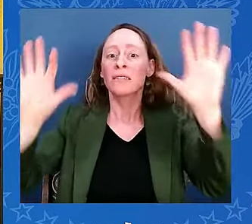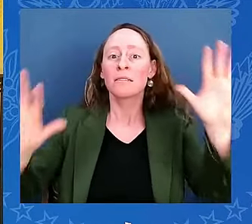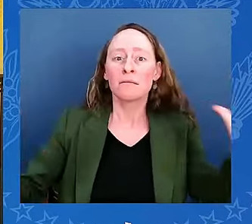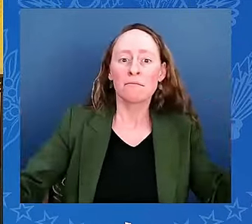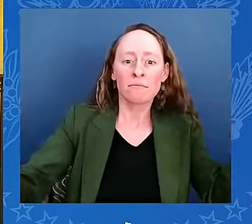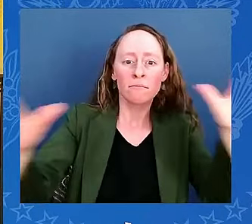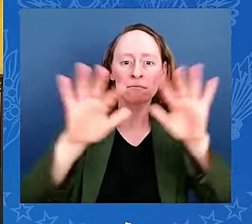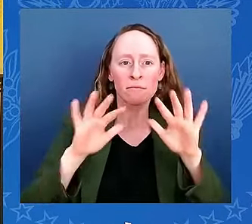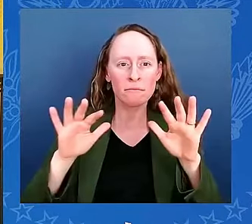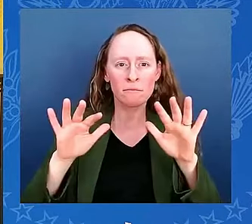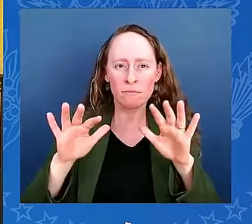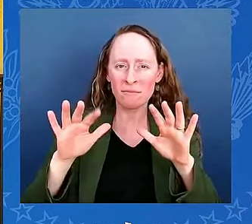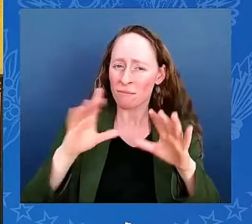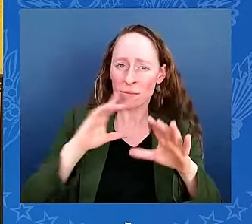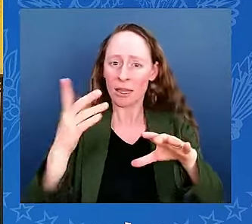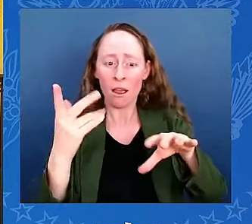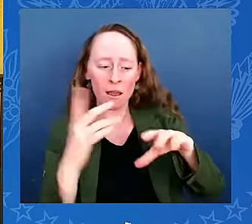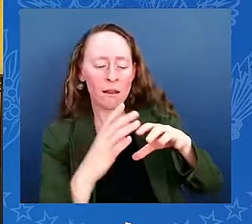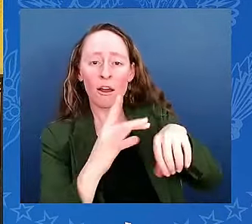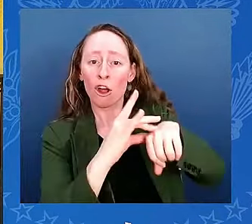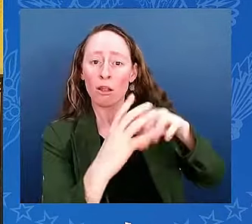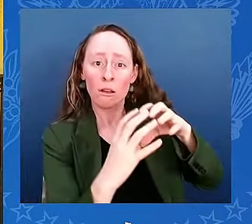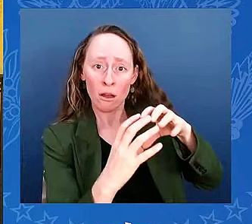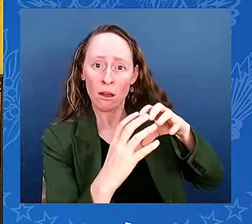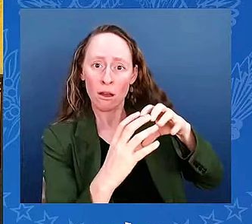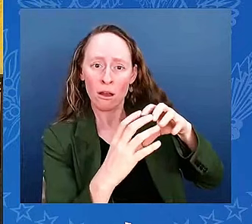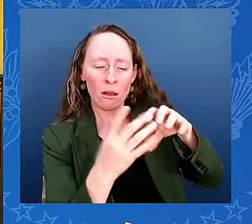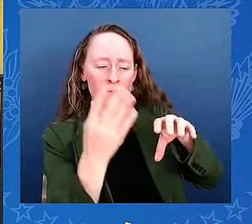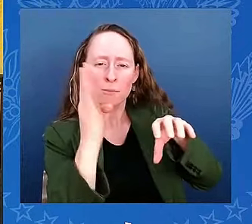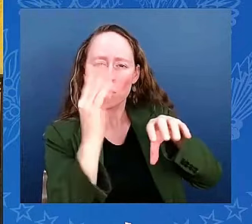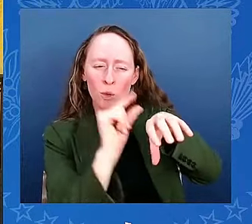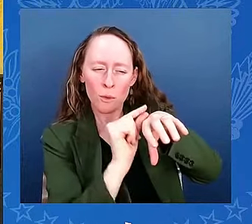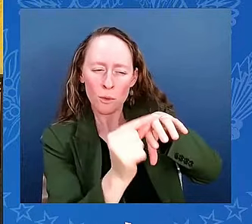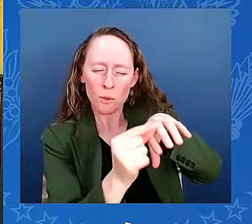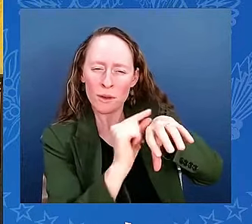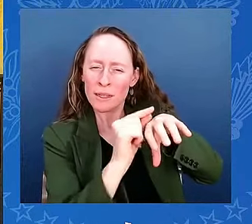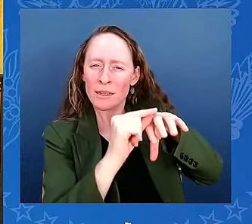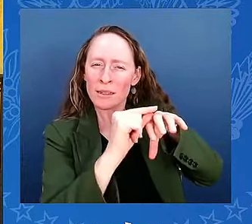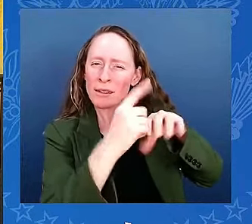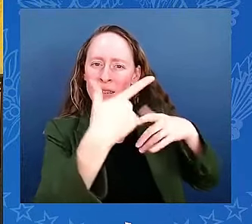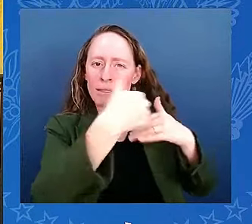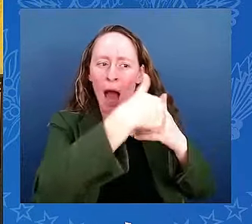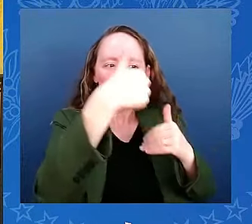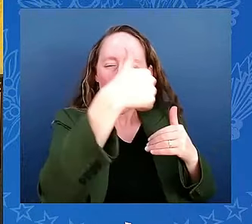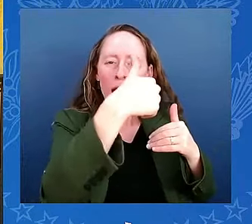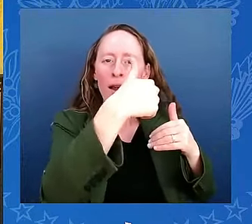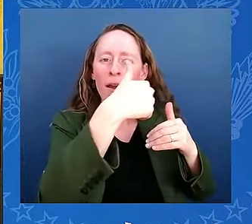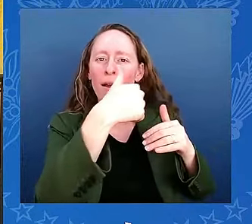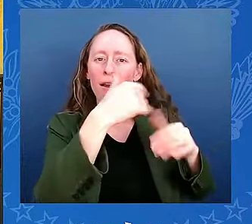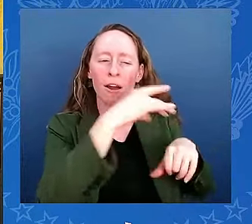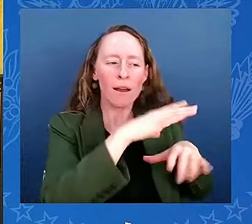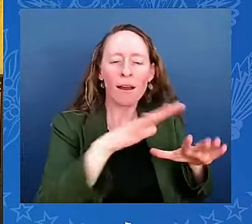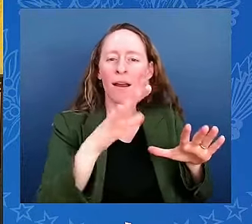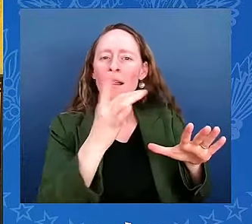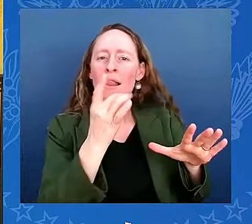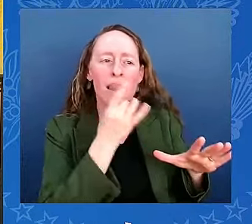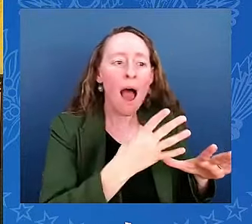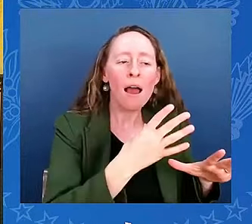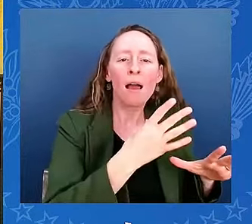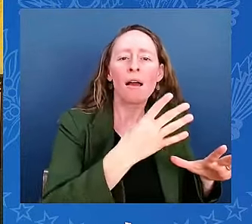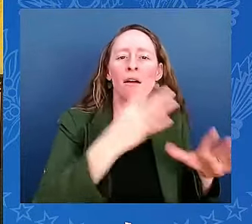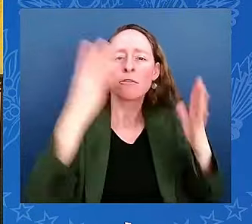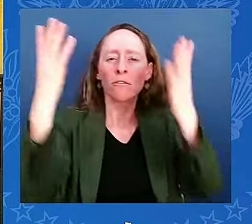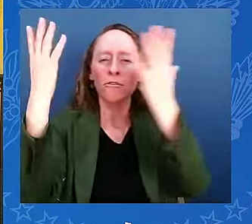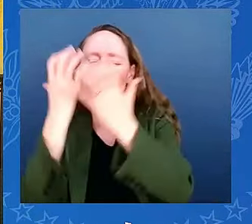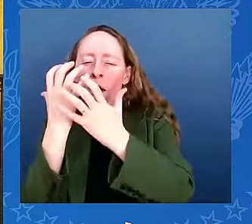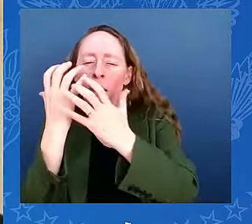from darkness. But we thought — we thought, what a wonderful way to celebrate the Festival of Life at the White House, by looking up